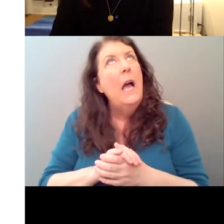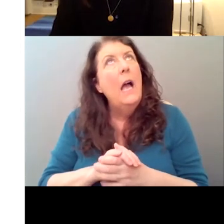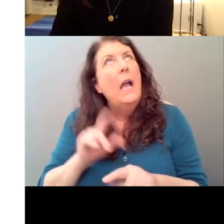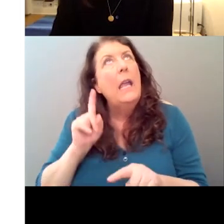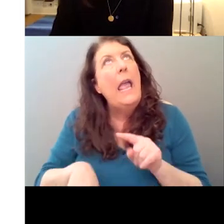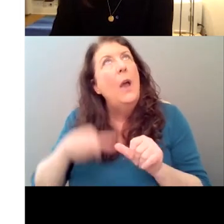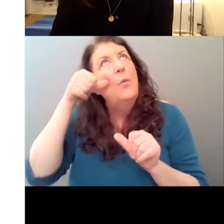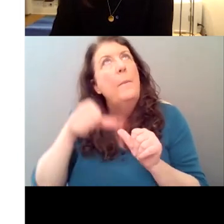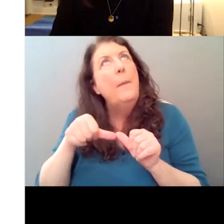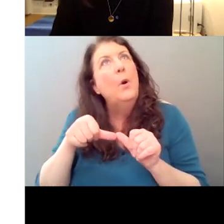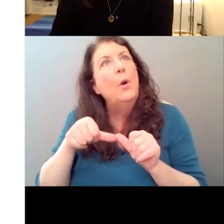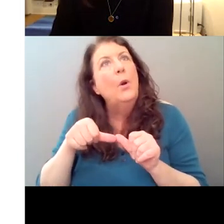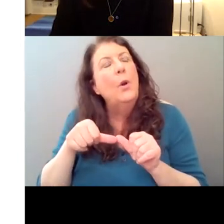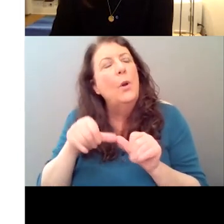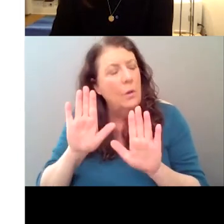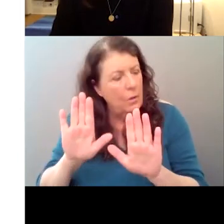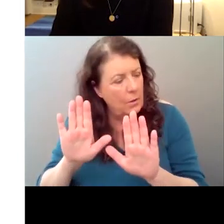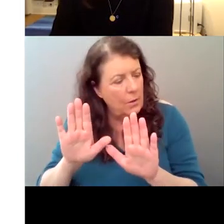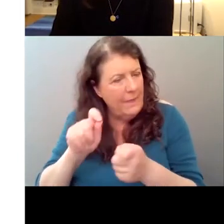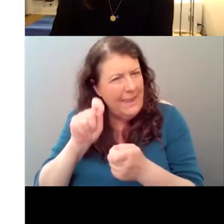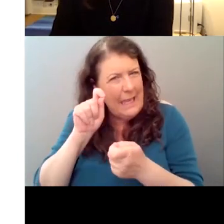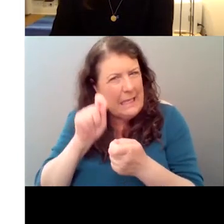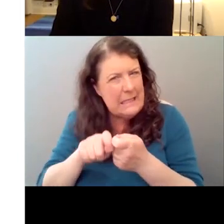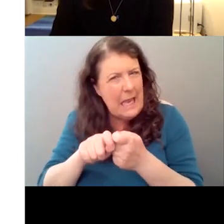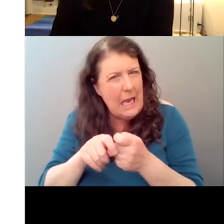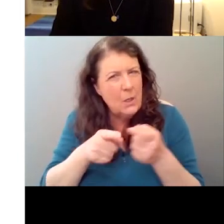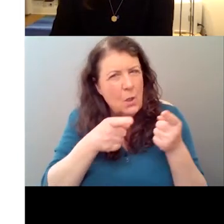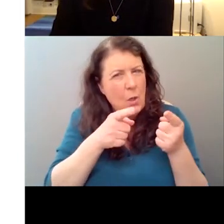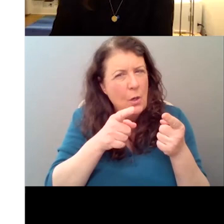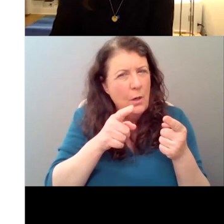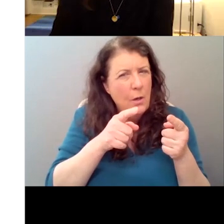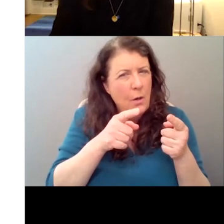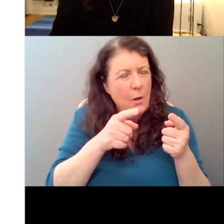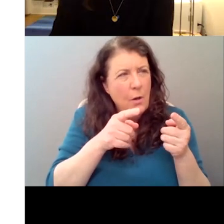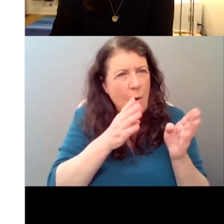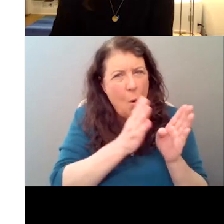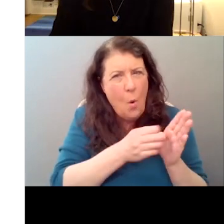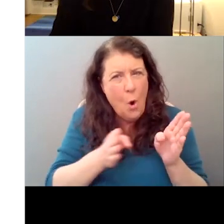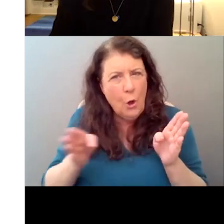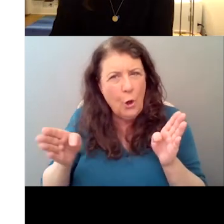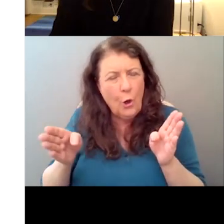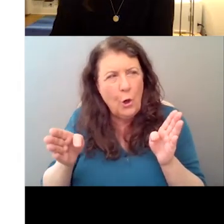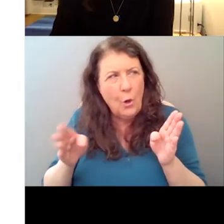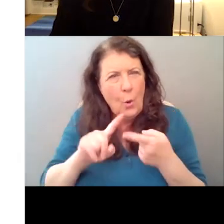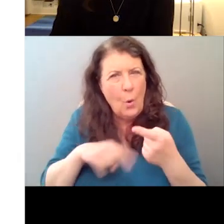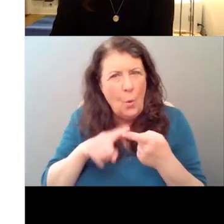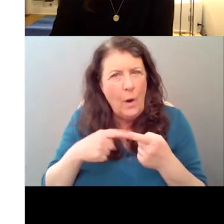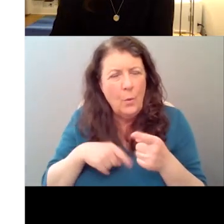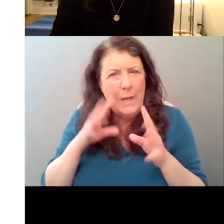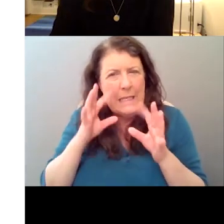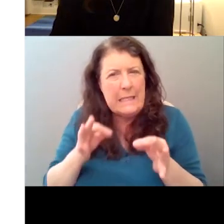remember the exact order of when, when we decided that it would really be Ella